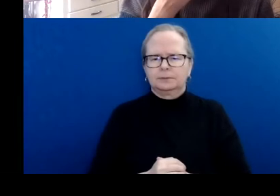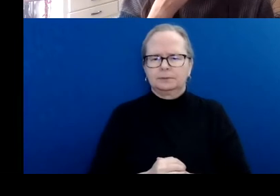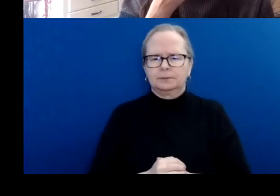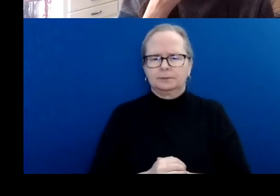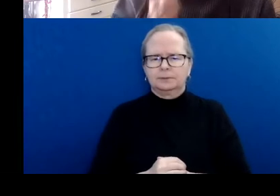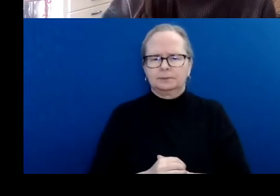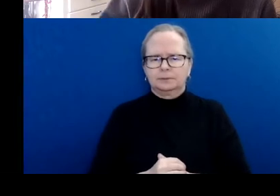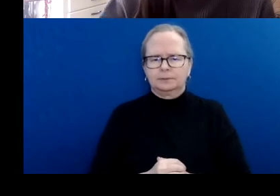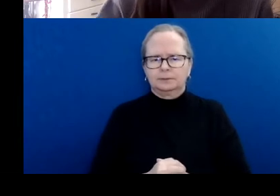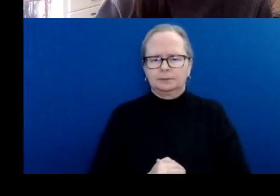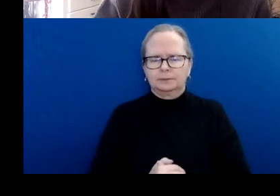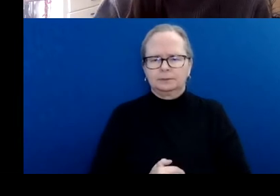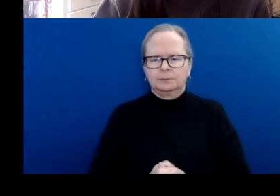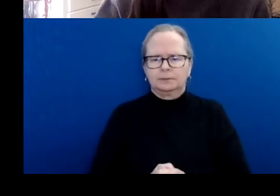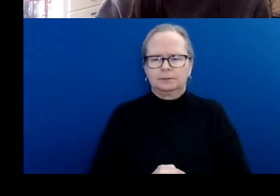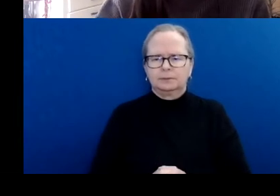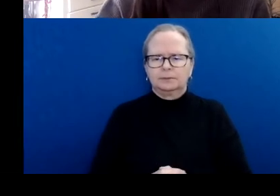So what can you apply for?